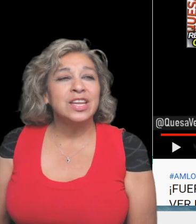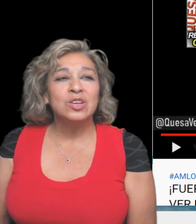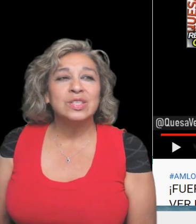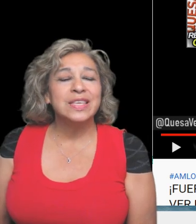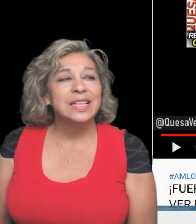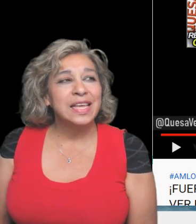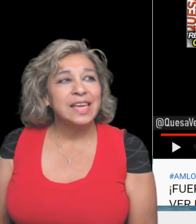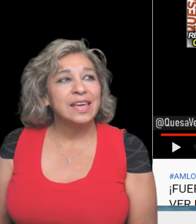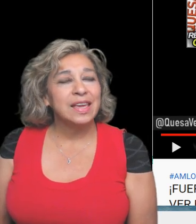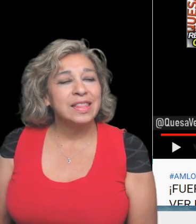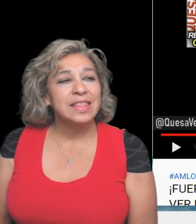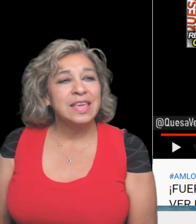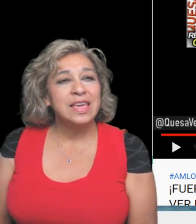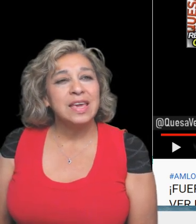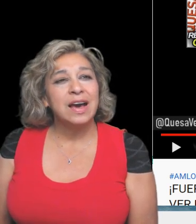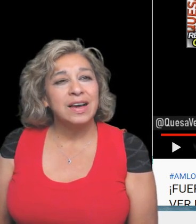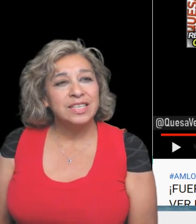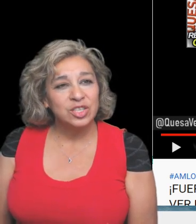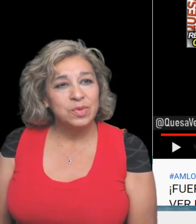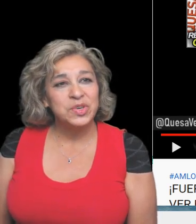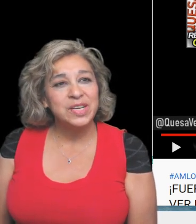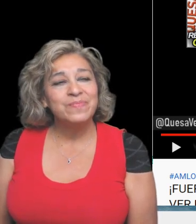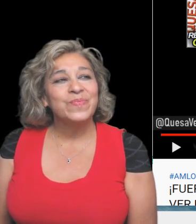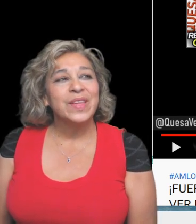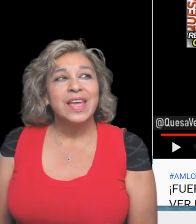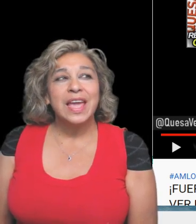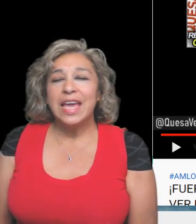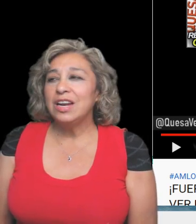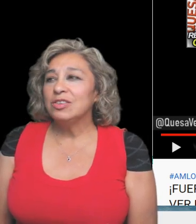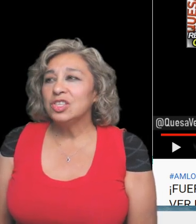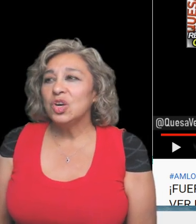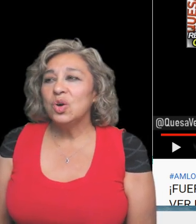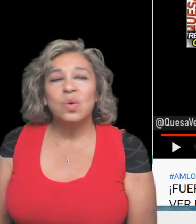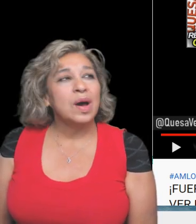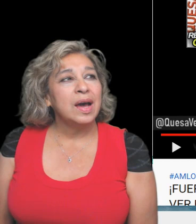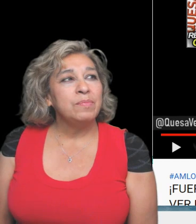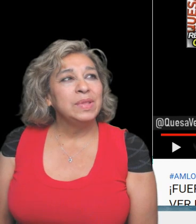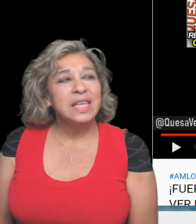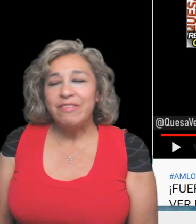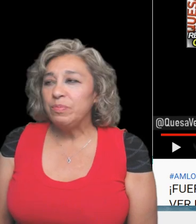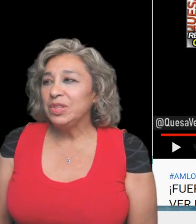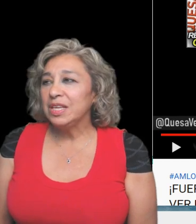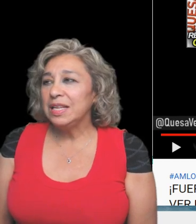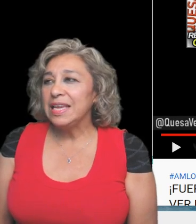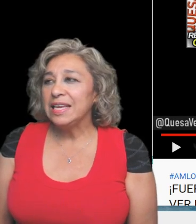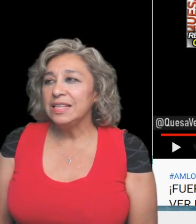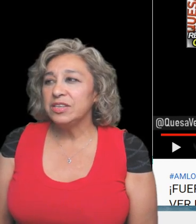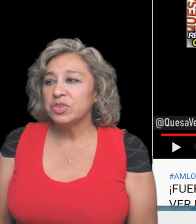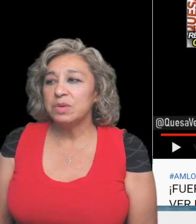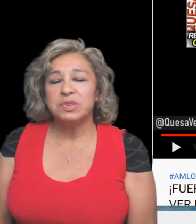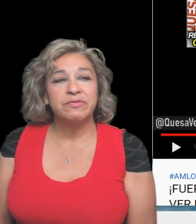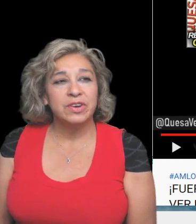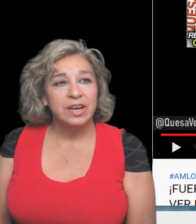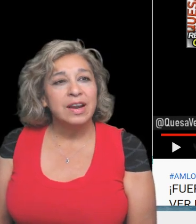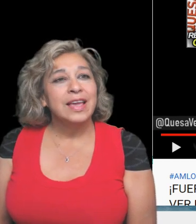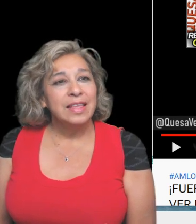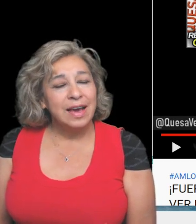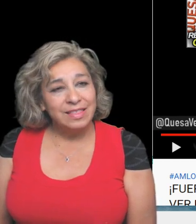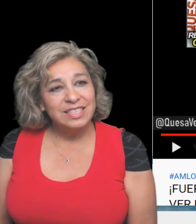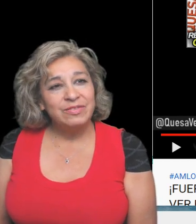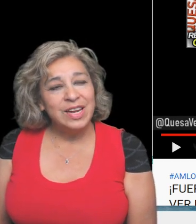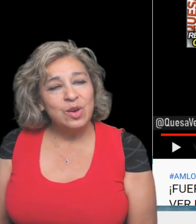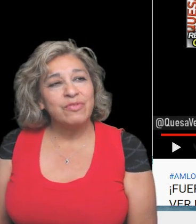And you'll see the link in the description. And also, I believe I put the link in the description for